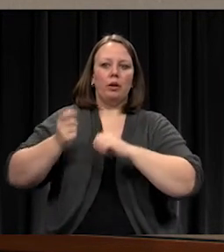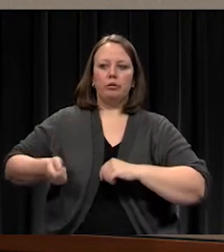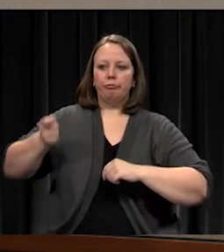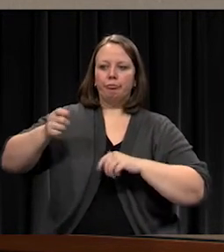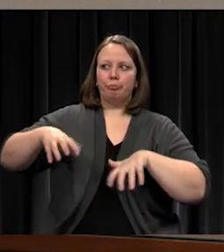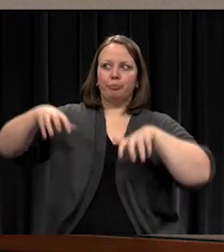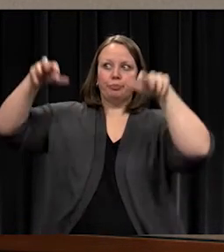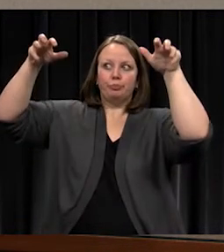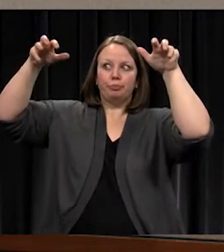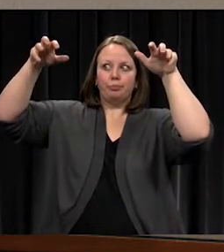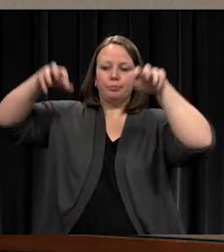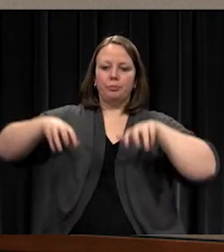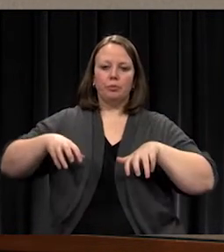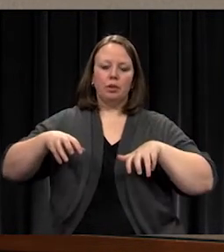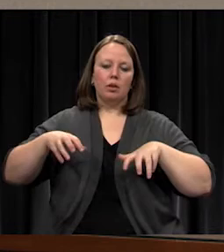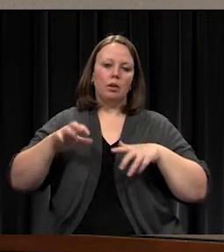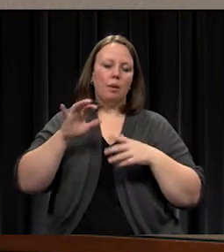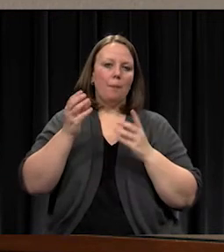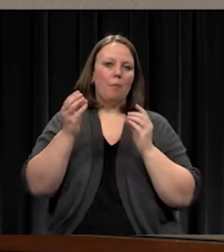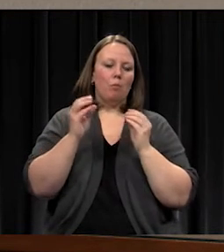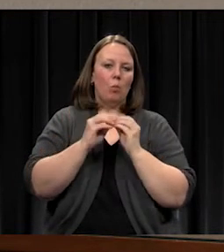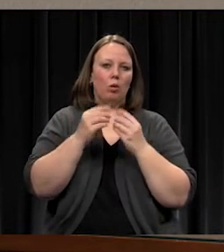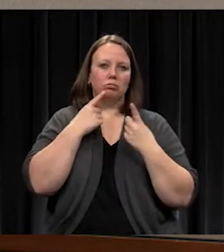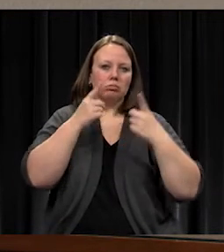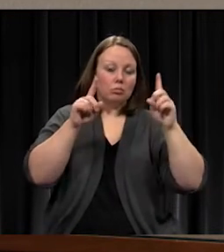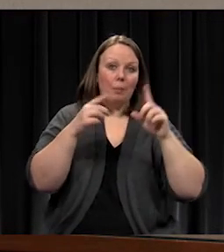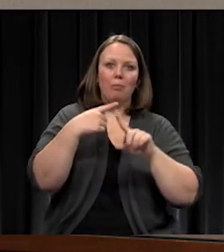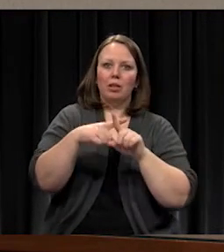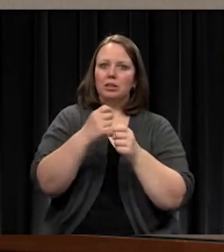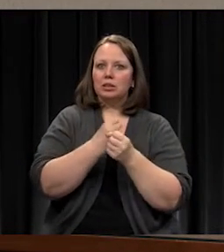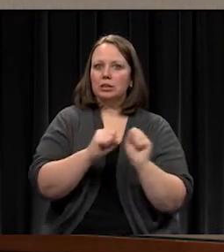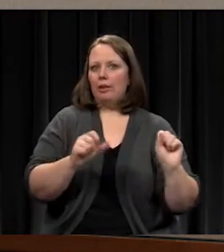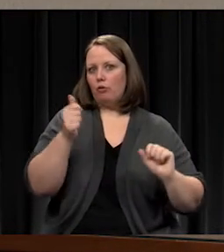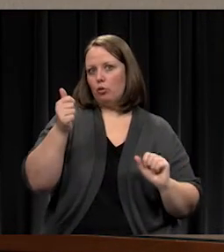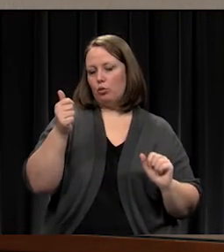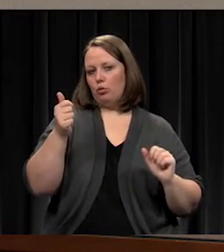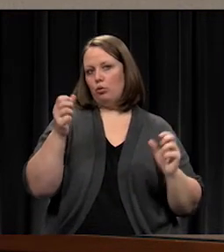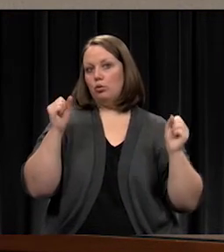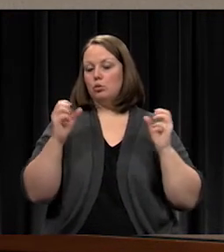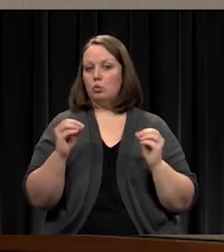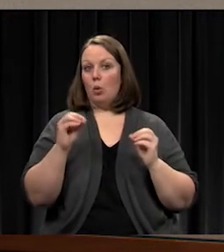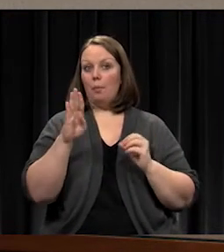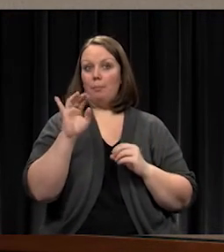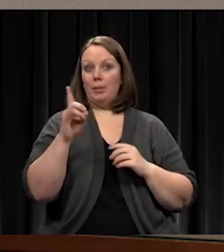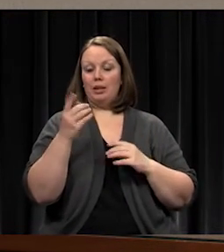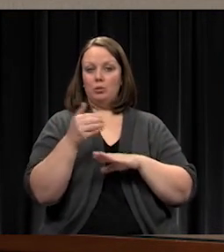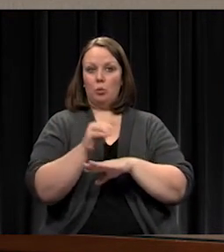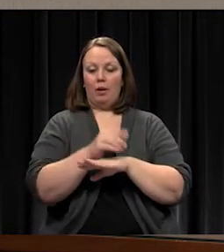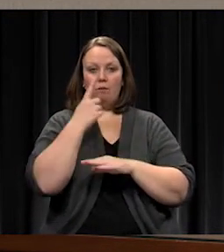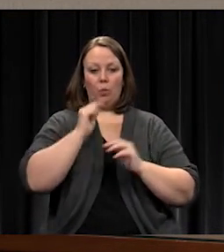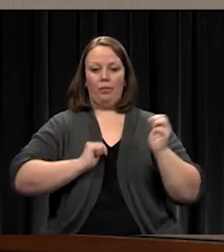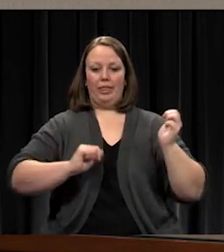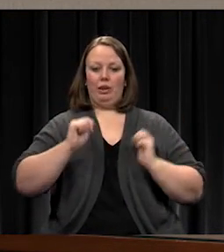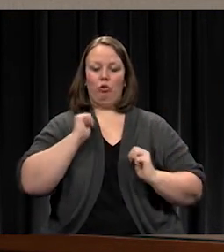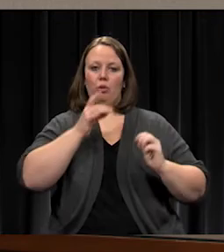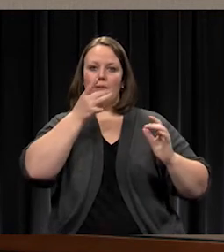to use the electrical system. We say we have a bid tonight for theatrical lighting, and that's our only bid tonight.